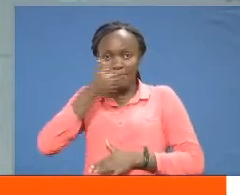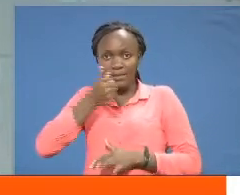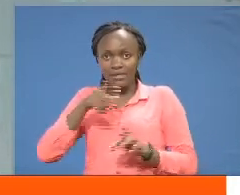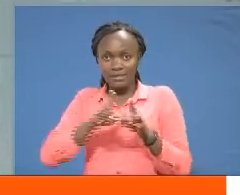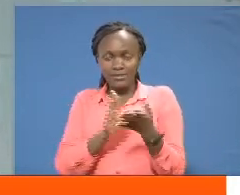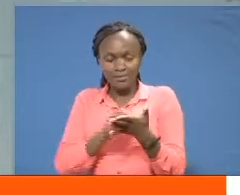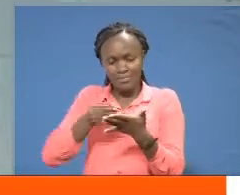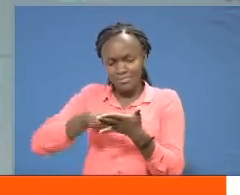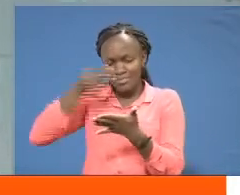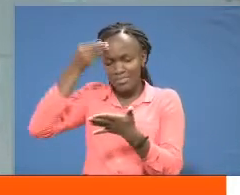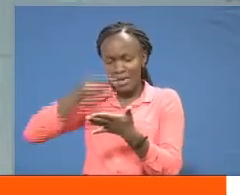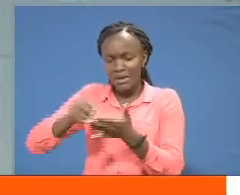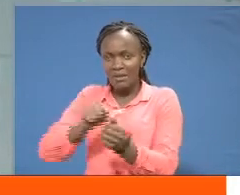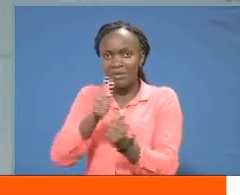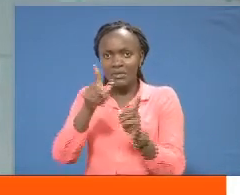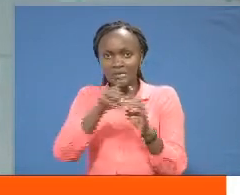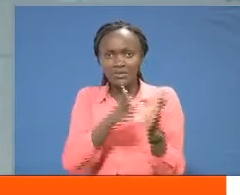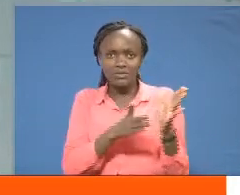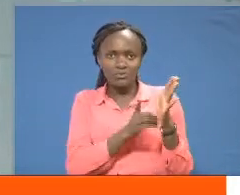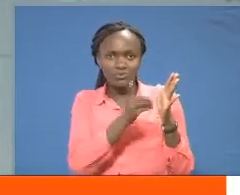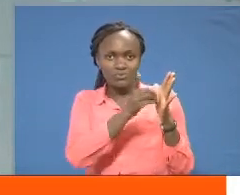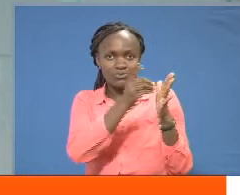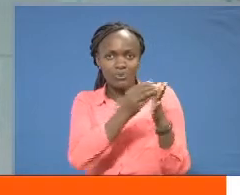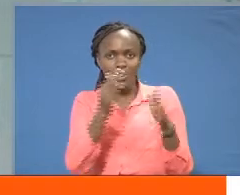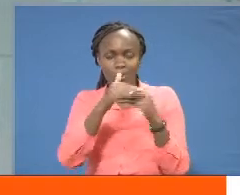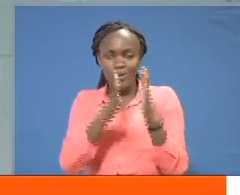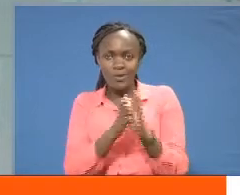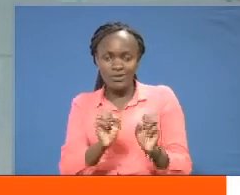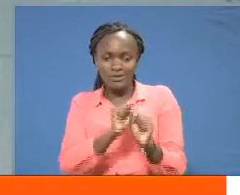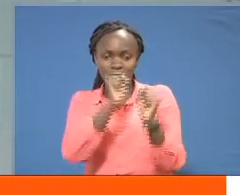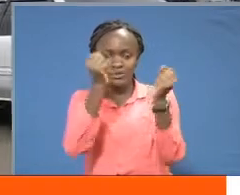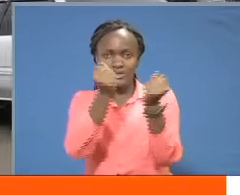as well as development of the general society